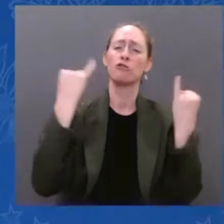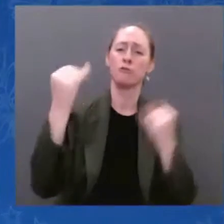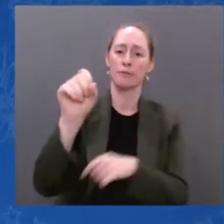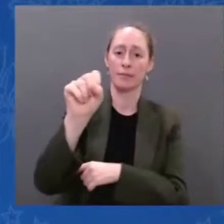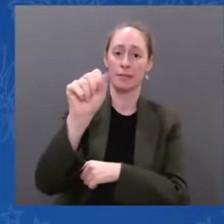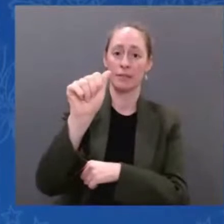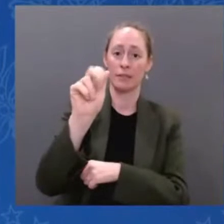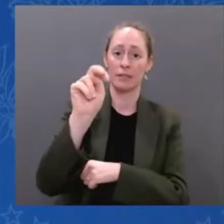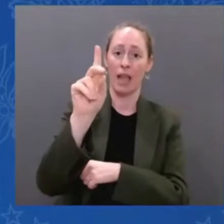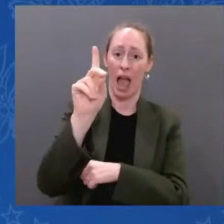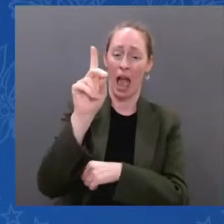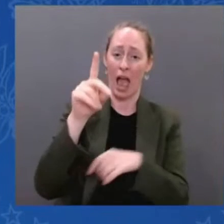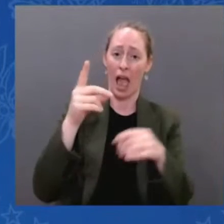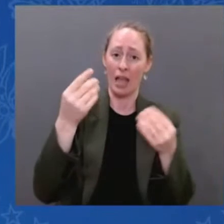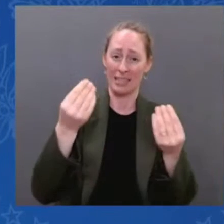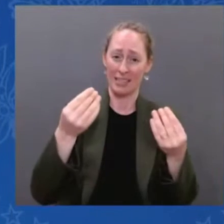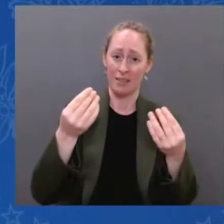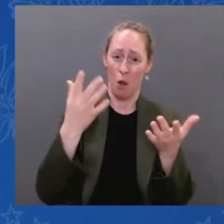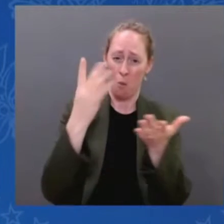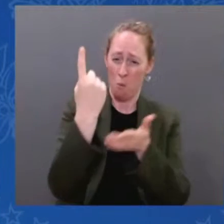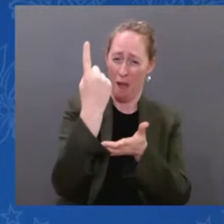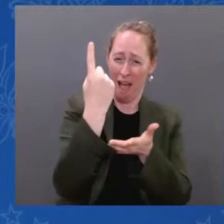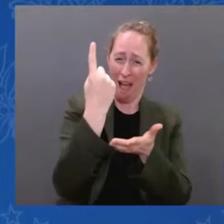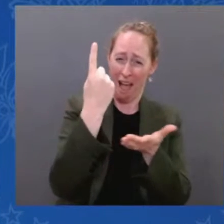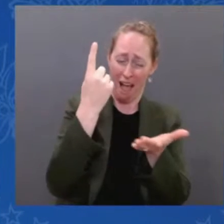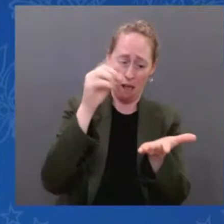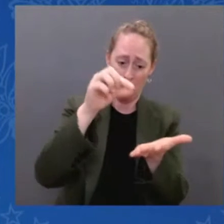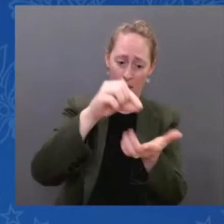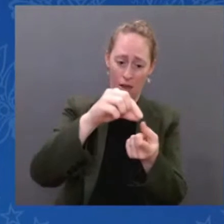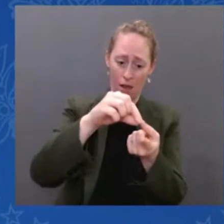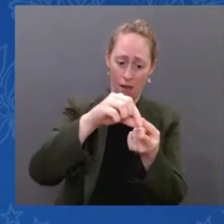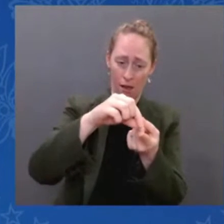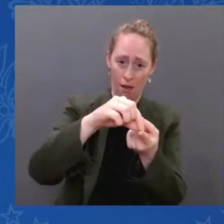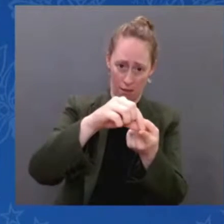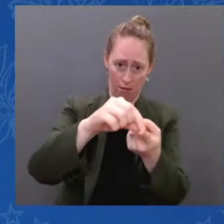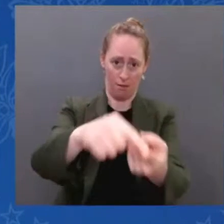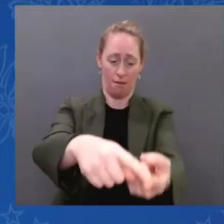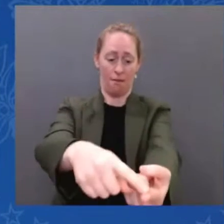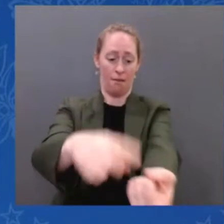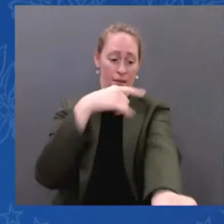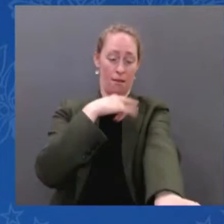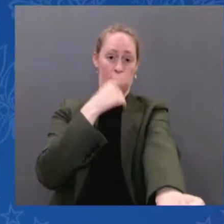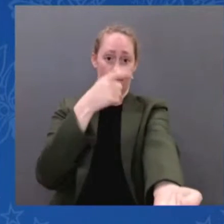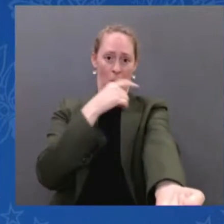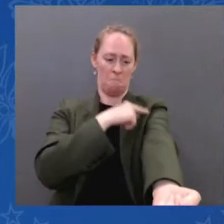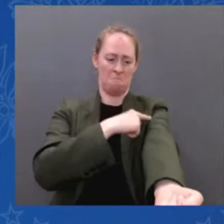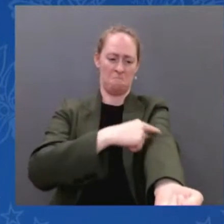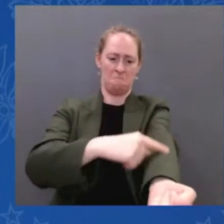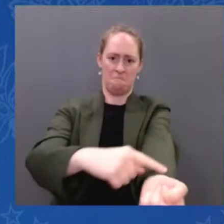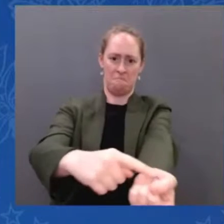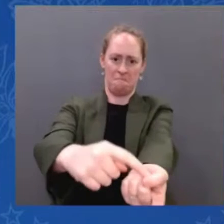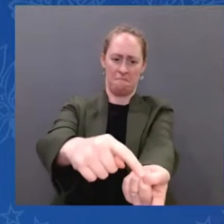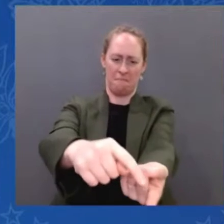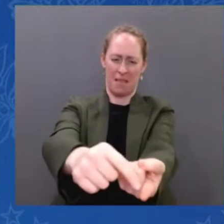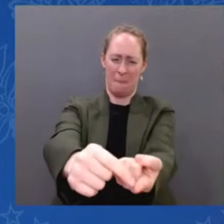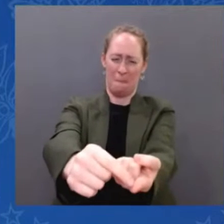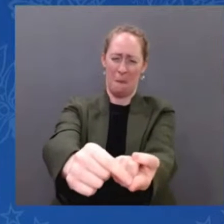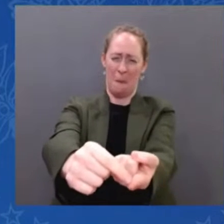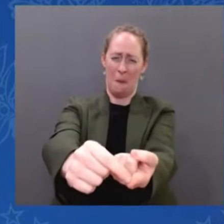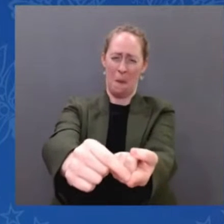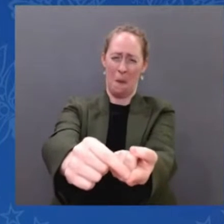is the part of the universe that you're seeing, just one little speck of the universe.